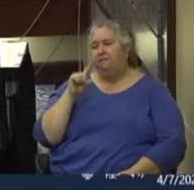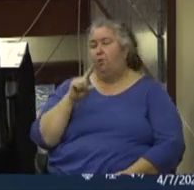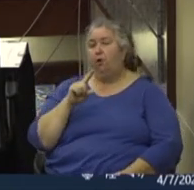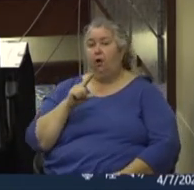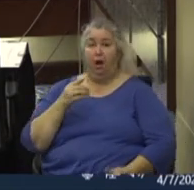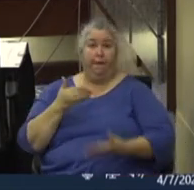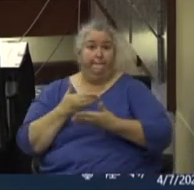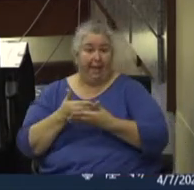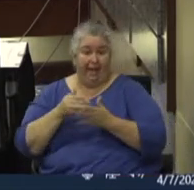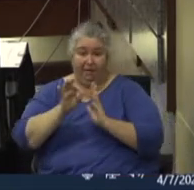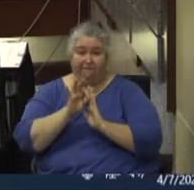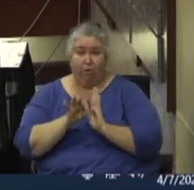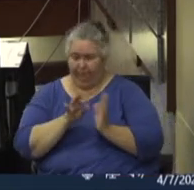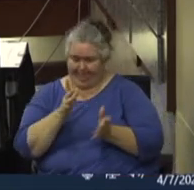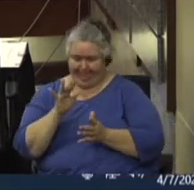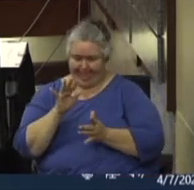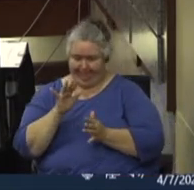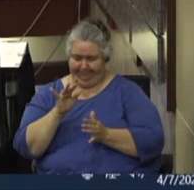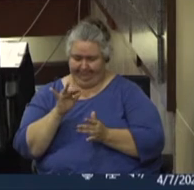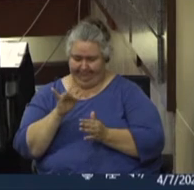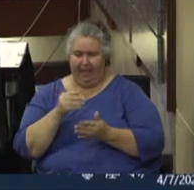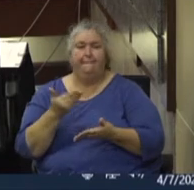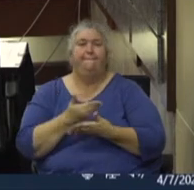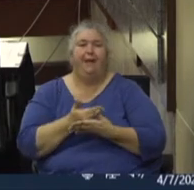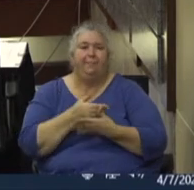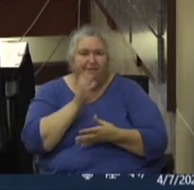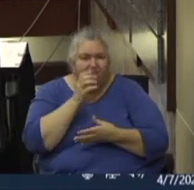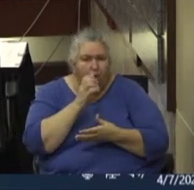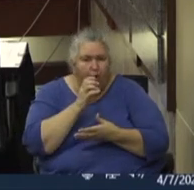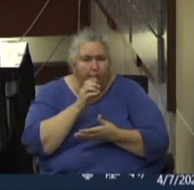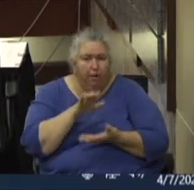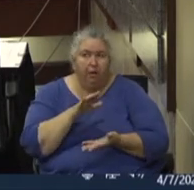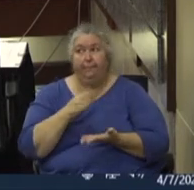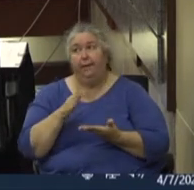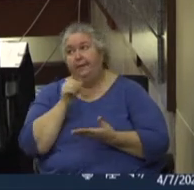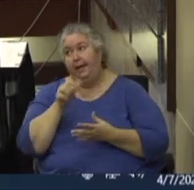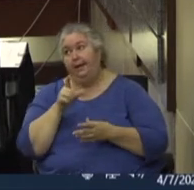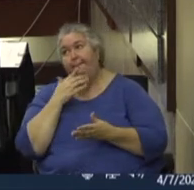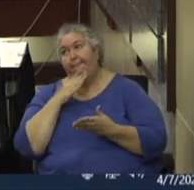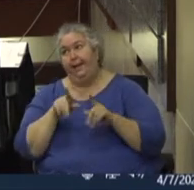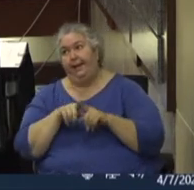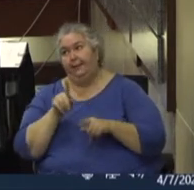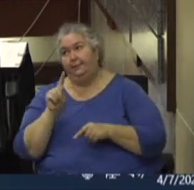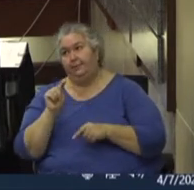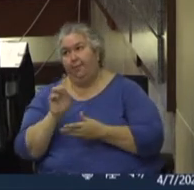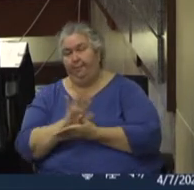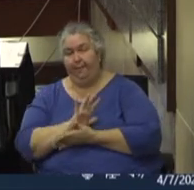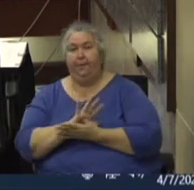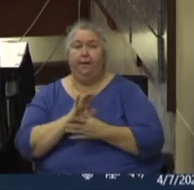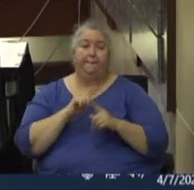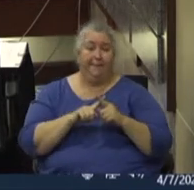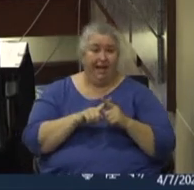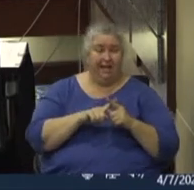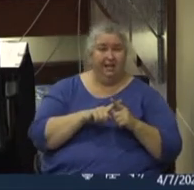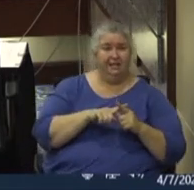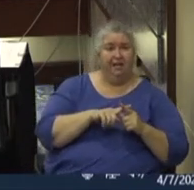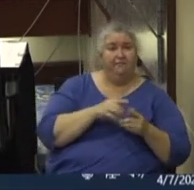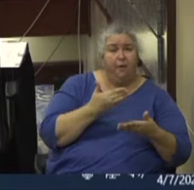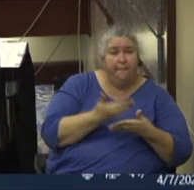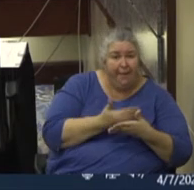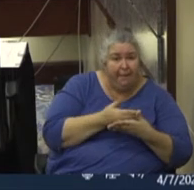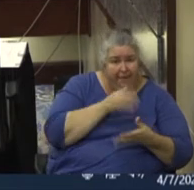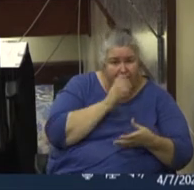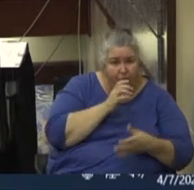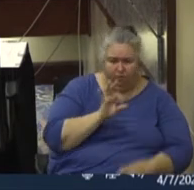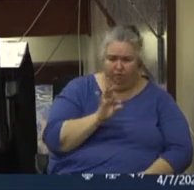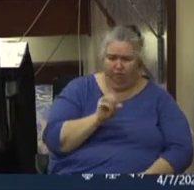formula. Uh, just, uh, you may not have heard of it as much as toilet paper, but yeah, the need is, is great out there. And so,